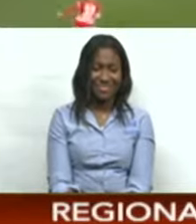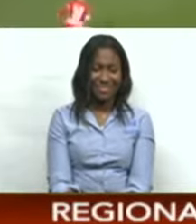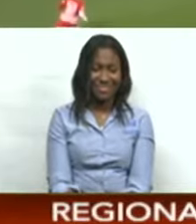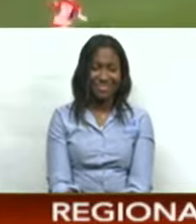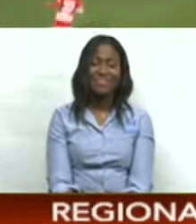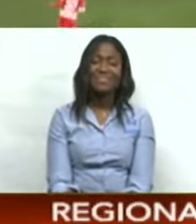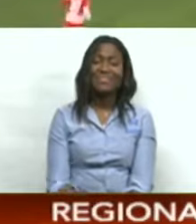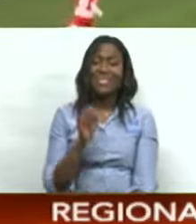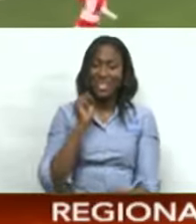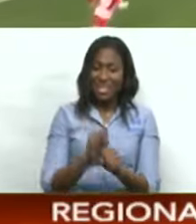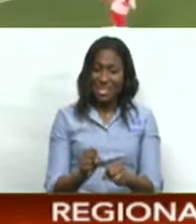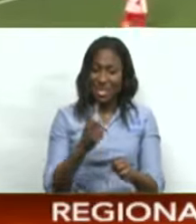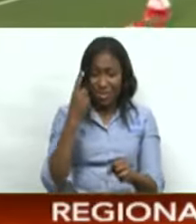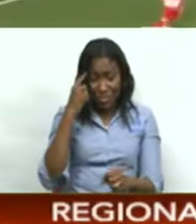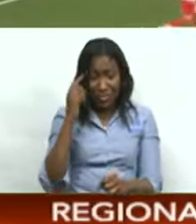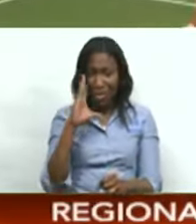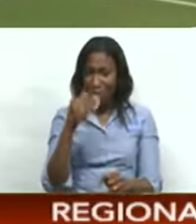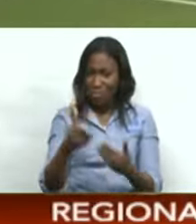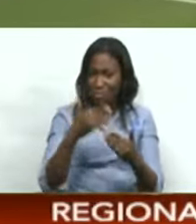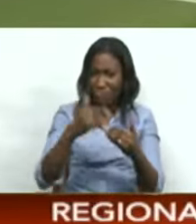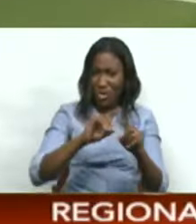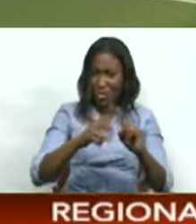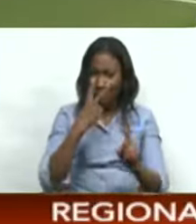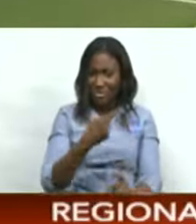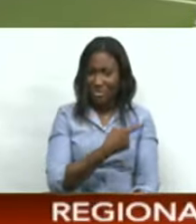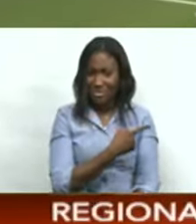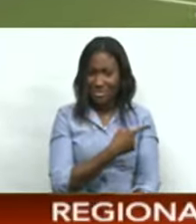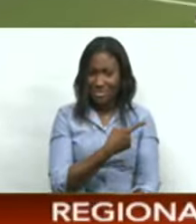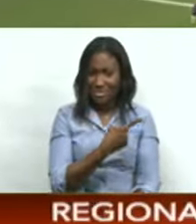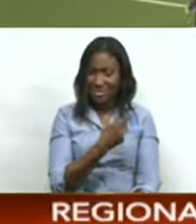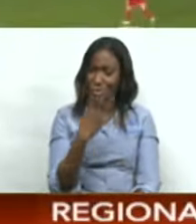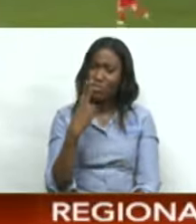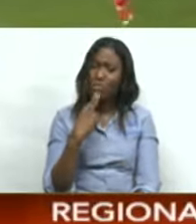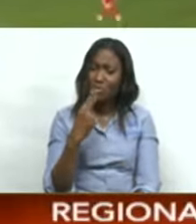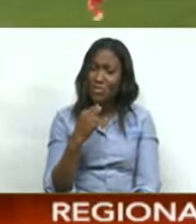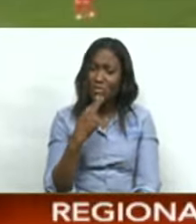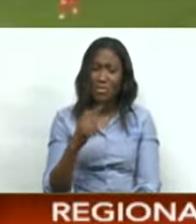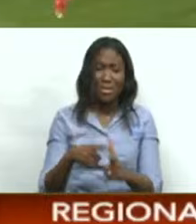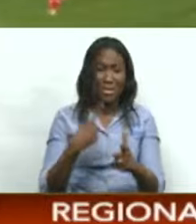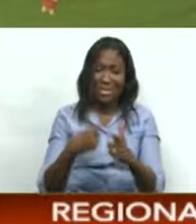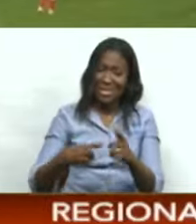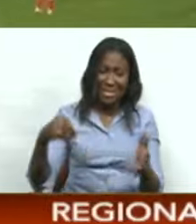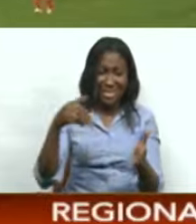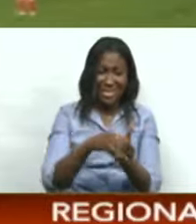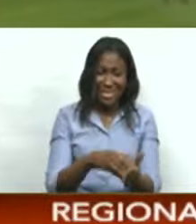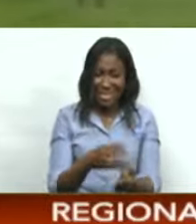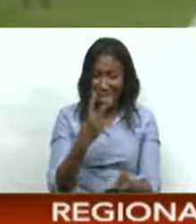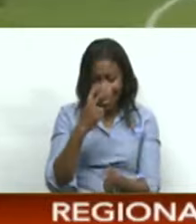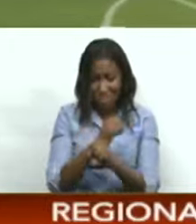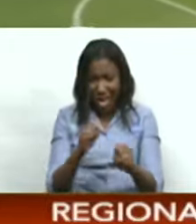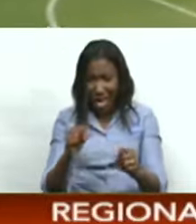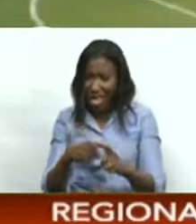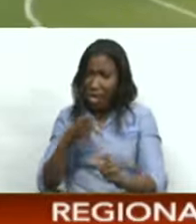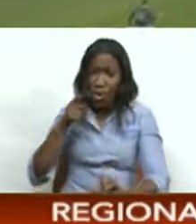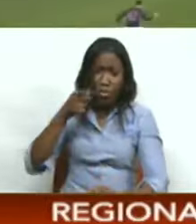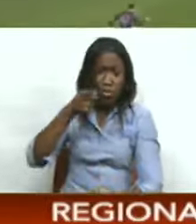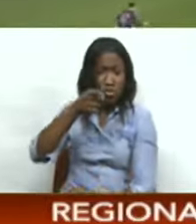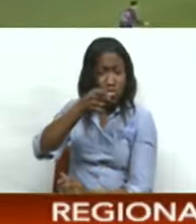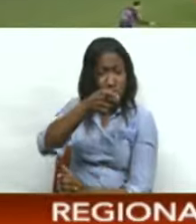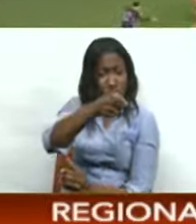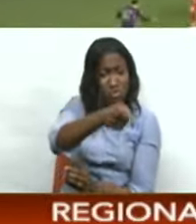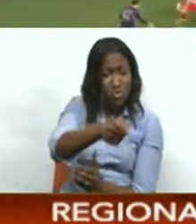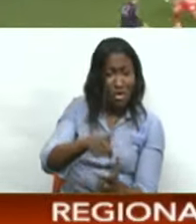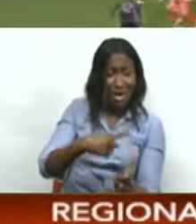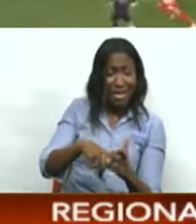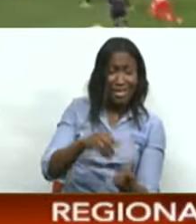Shalloy's attempt could have been a shoo-in if Ginter didn't hit his own so sweetly. Ginter had it sewn up until we saw Matisse Tell's gorgeous curler. Tell